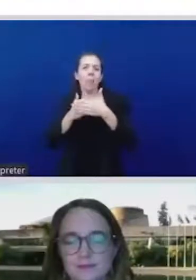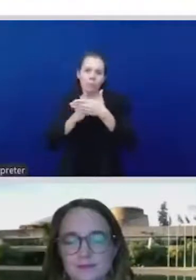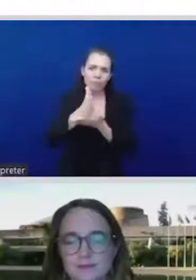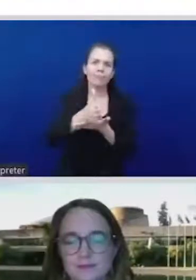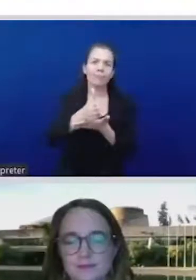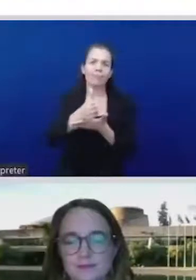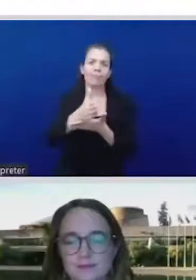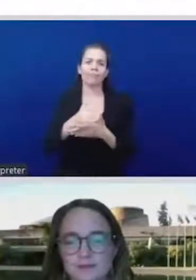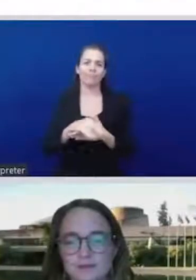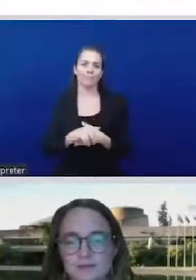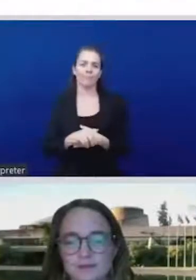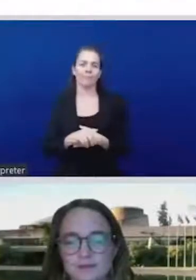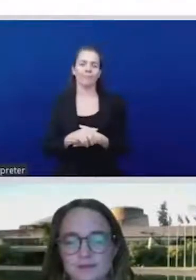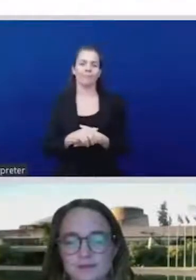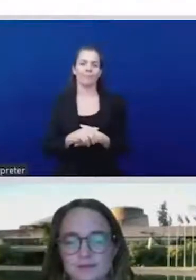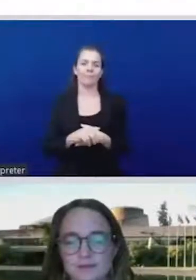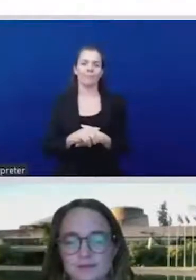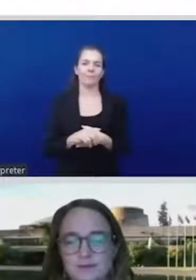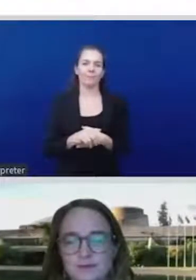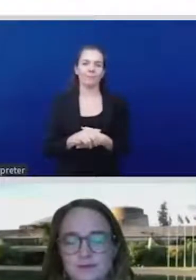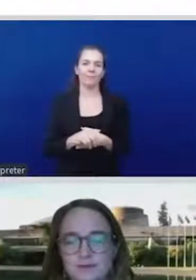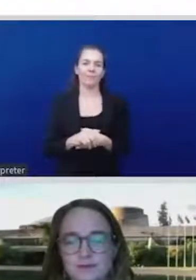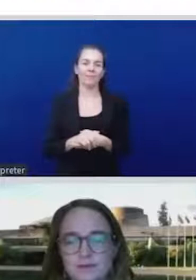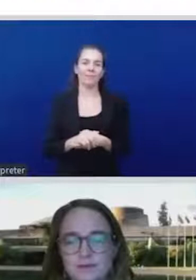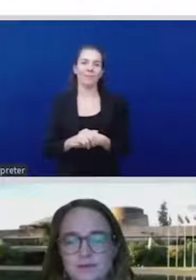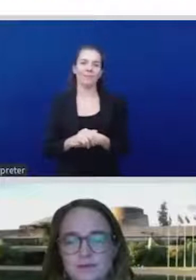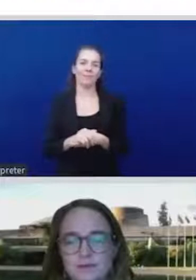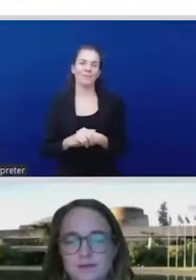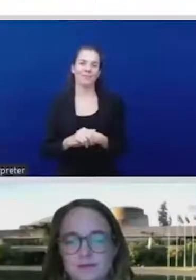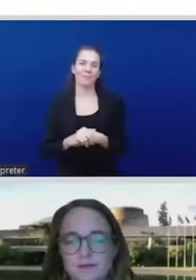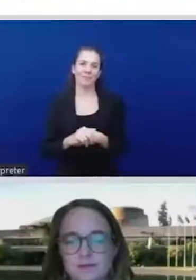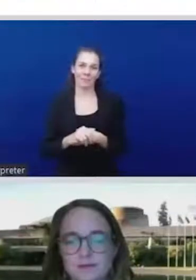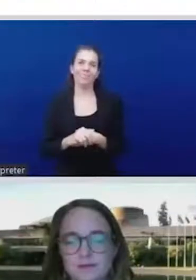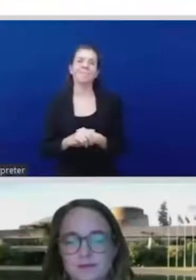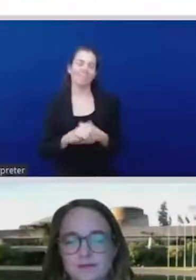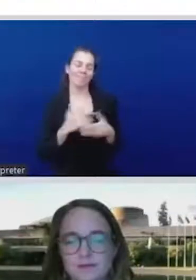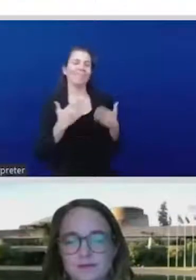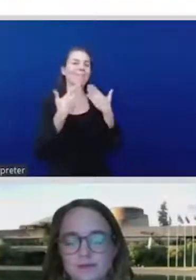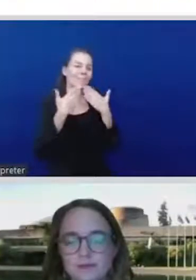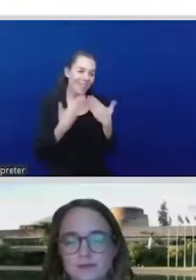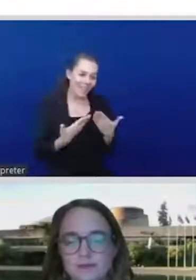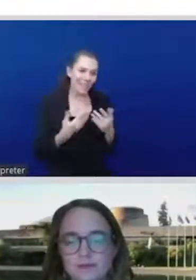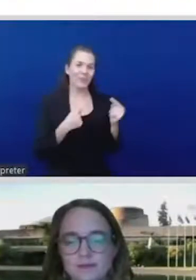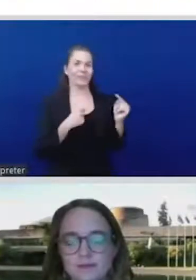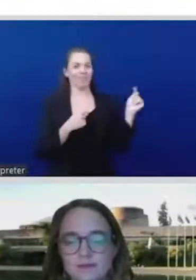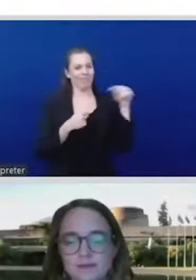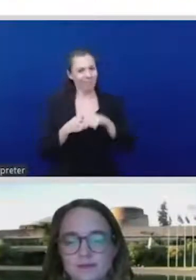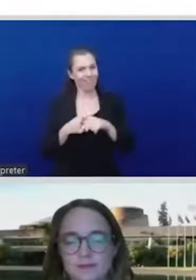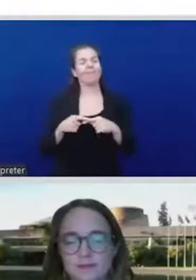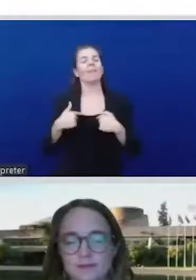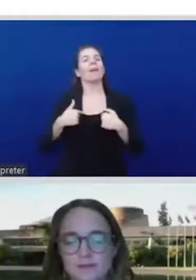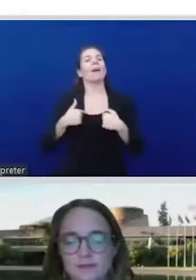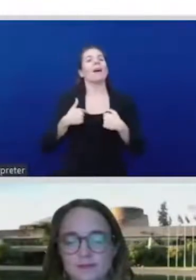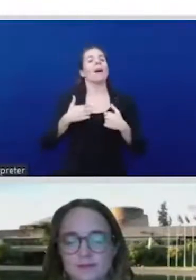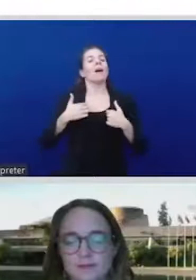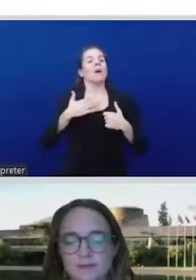discussion. You know, I want to pick up a little bit from what Mariama was talking about, because I think one of the things that has been